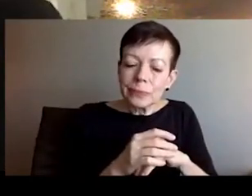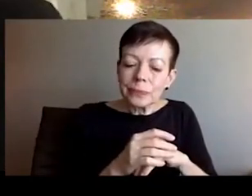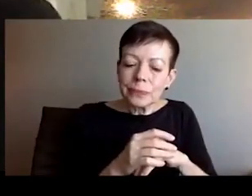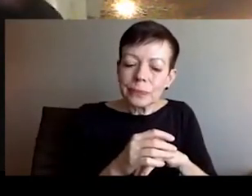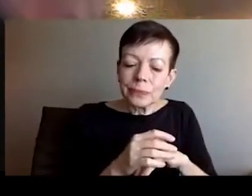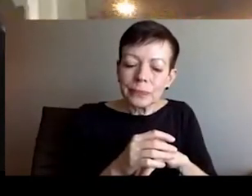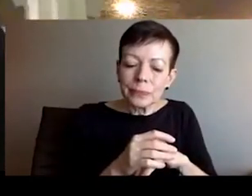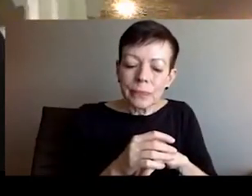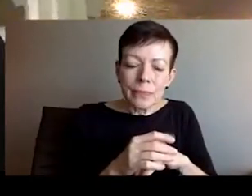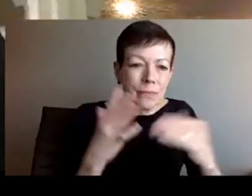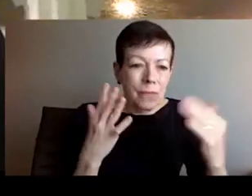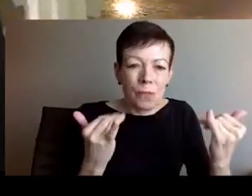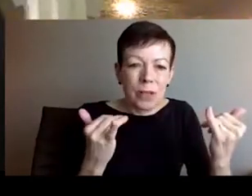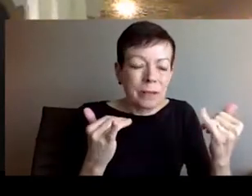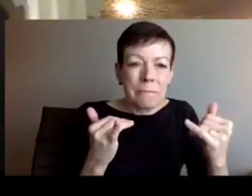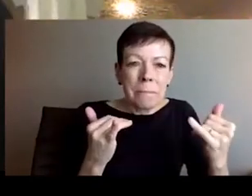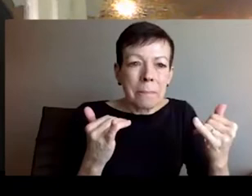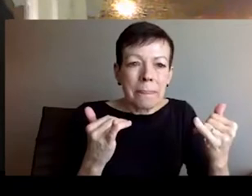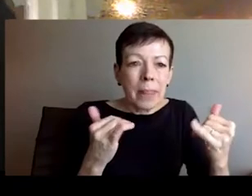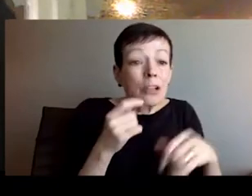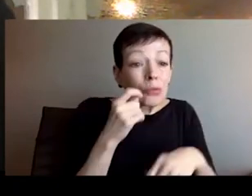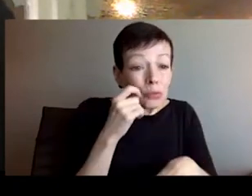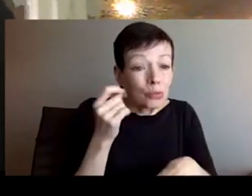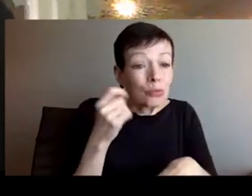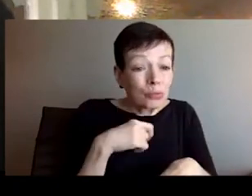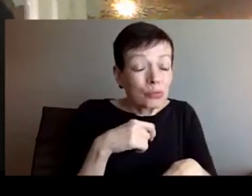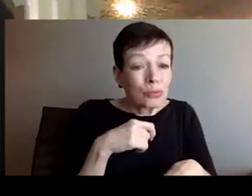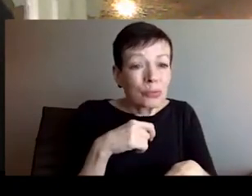made on a governmental